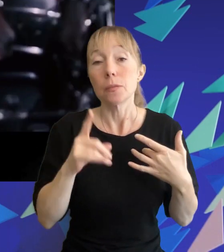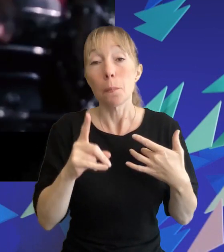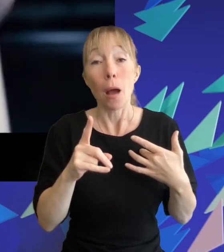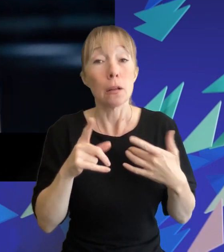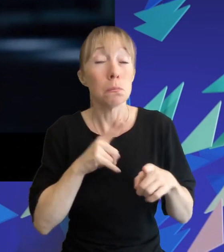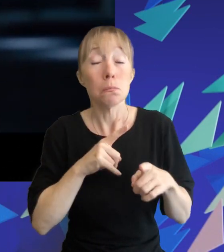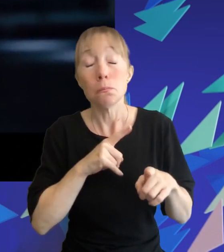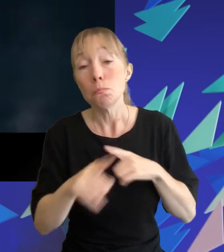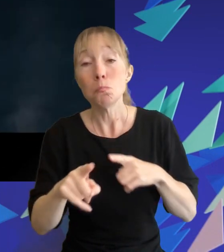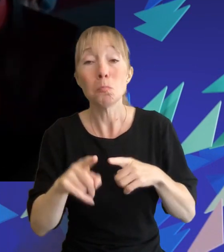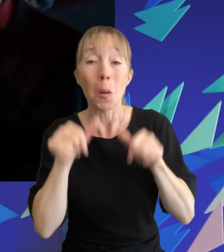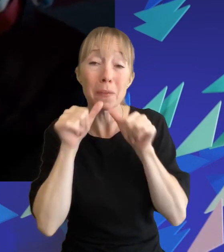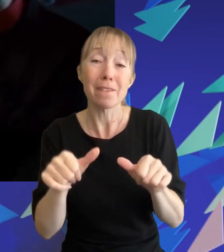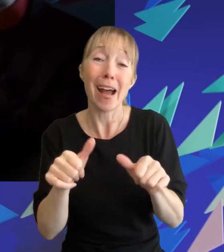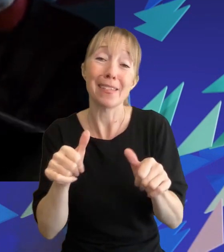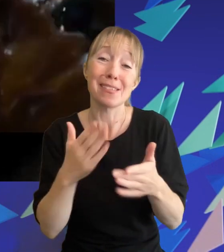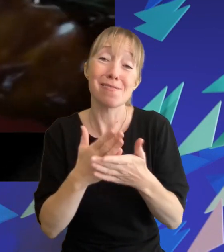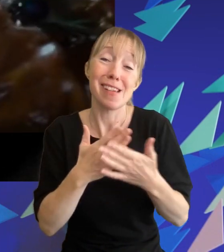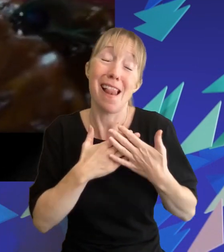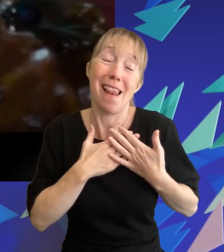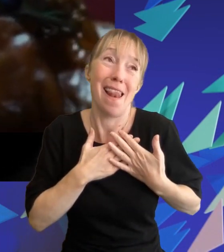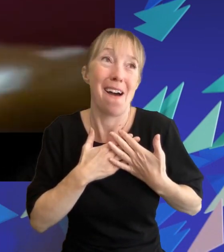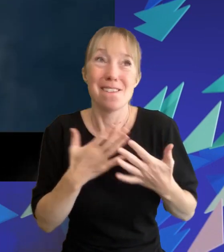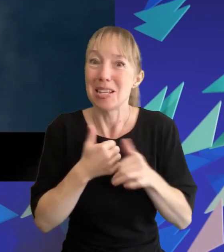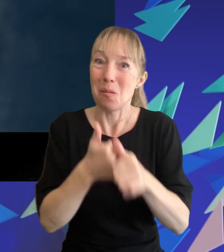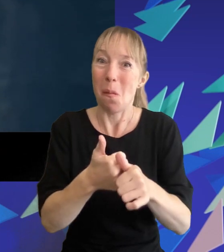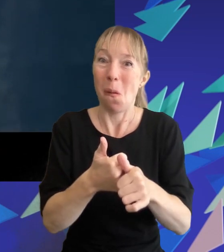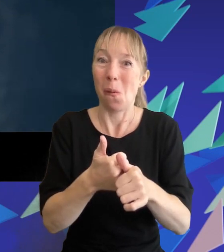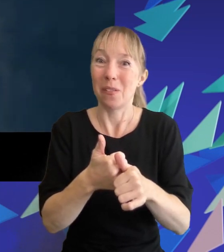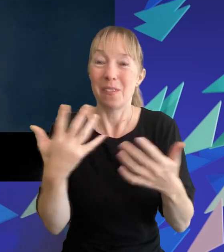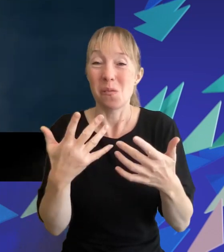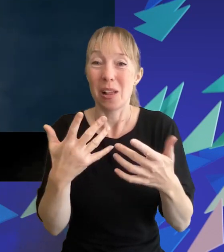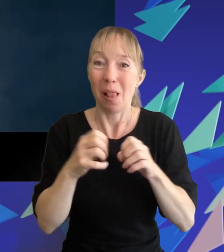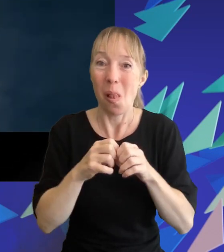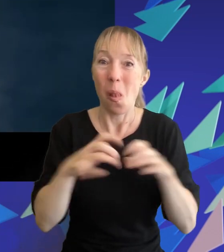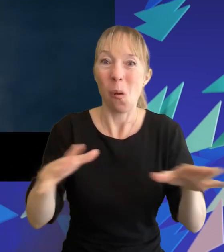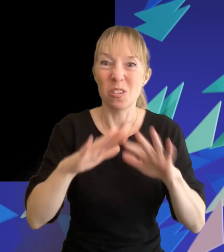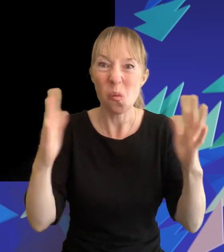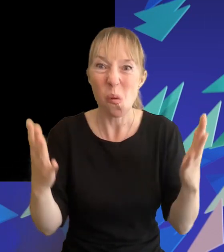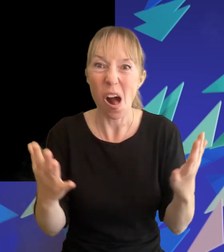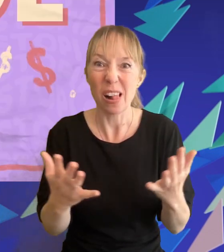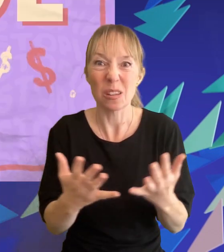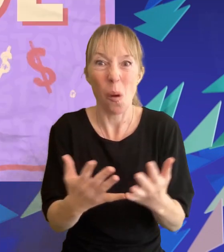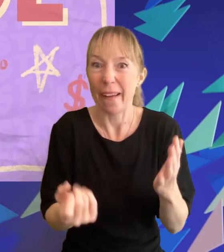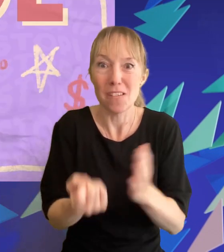for a film which was about to launch a worldwide phenomenon which no one could have quite seen coming